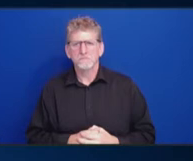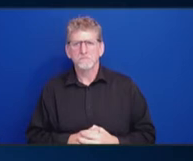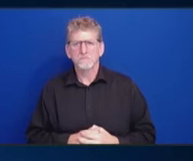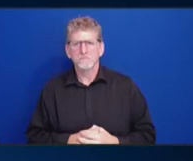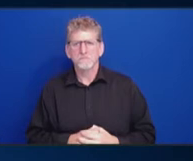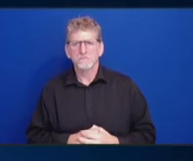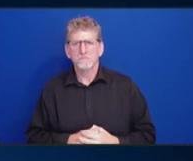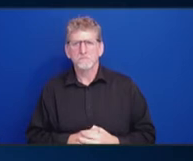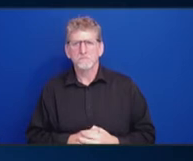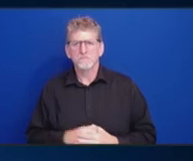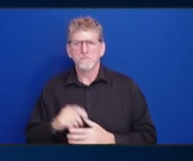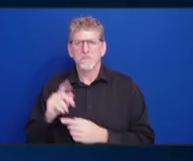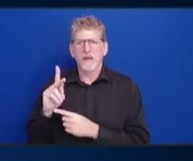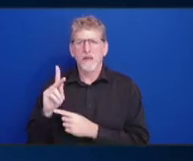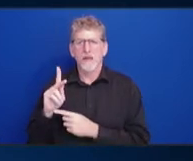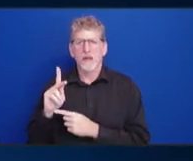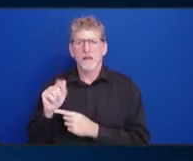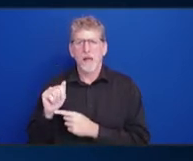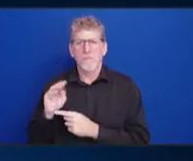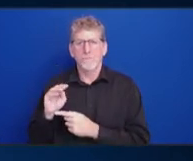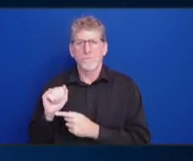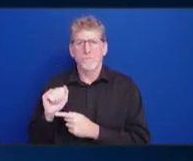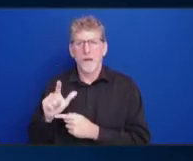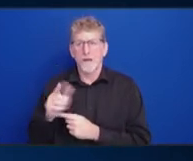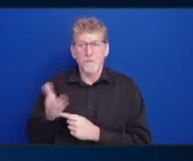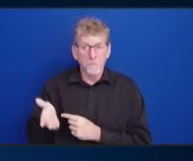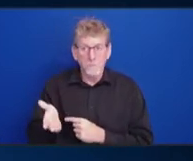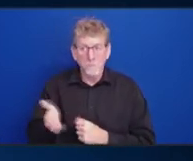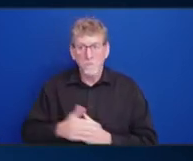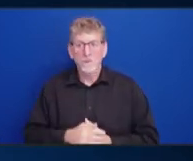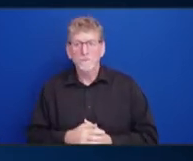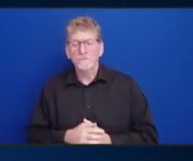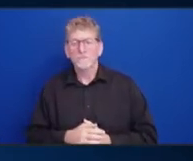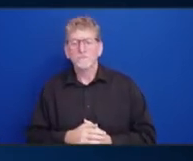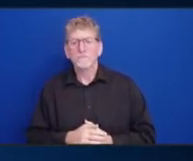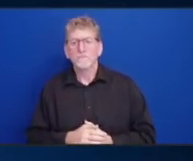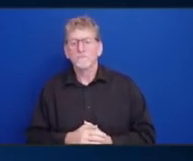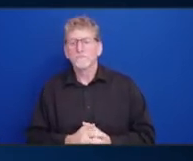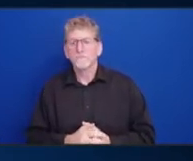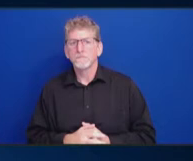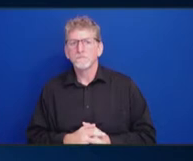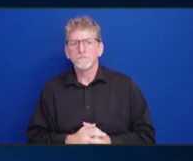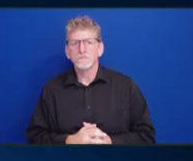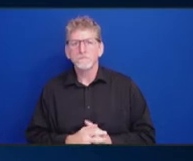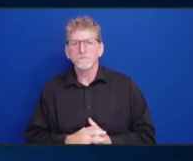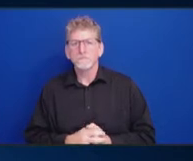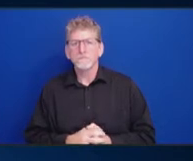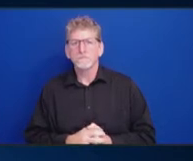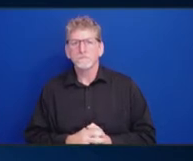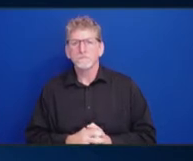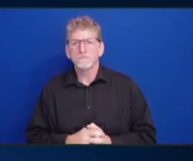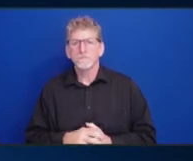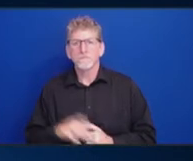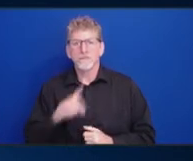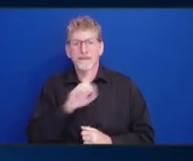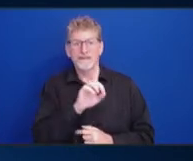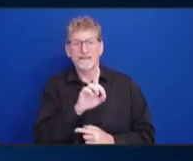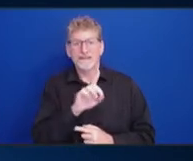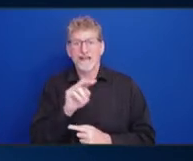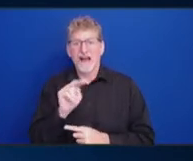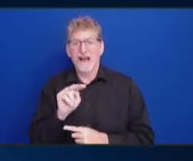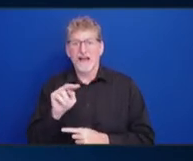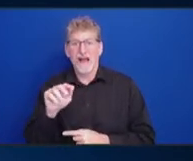presentations, especially the DNA framework that Karthik laid forth.